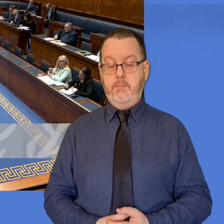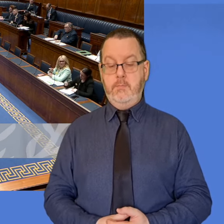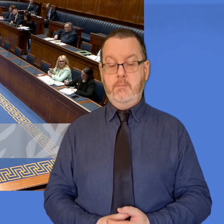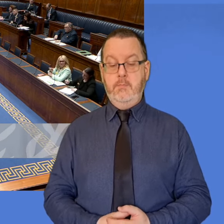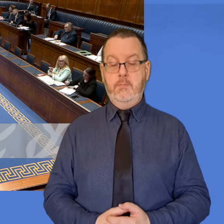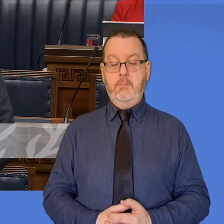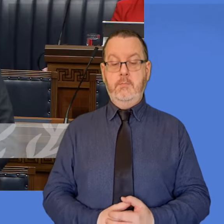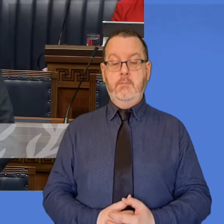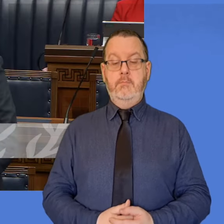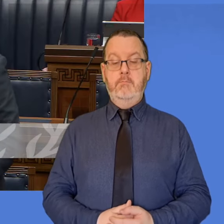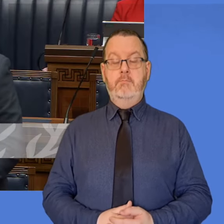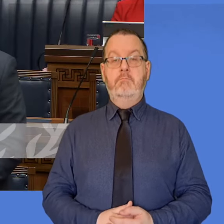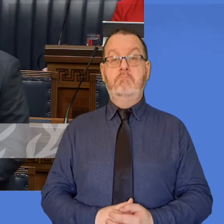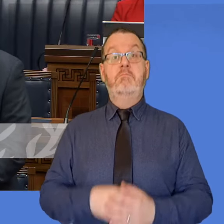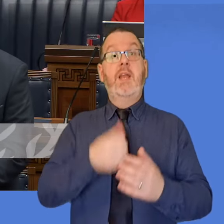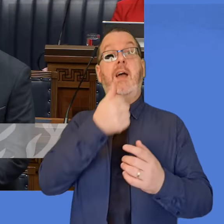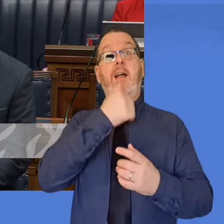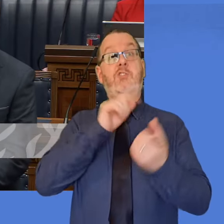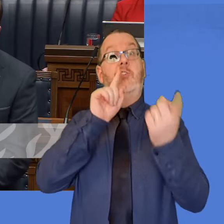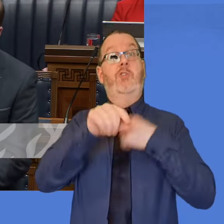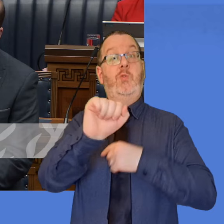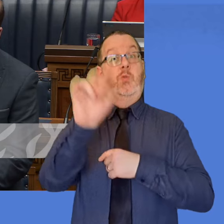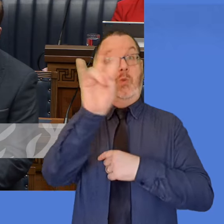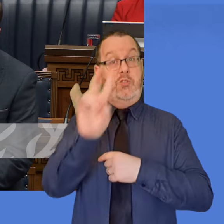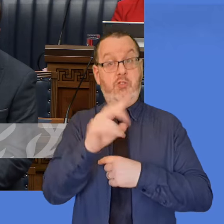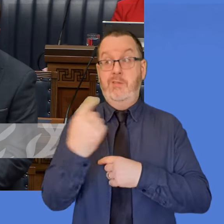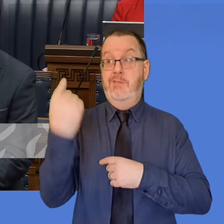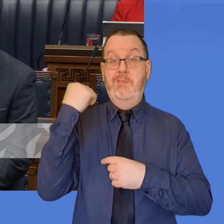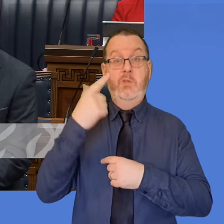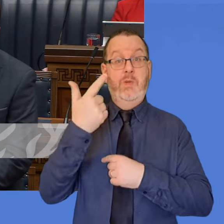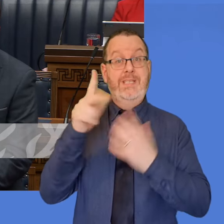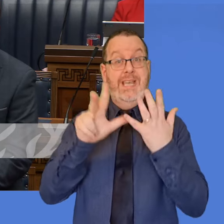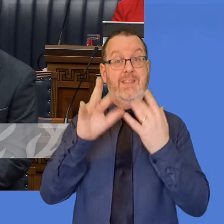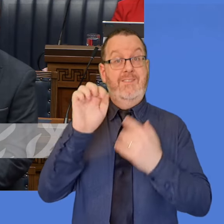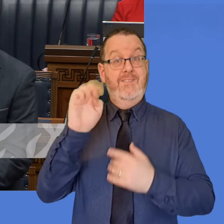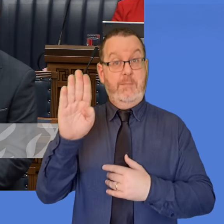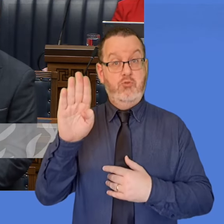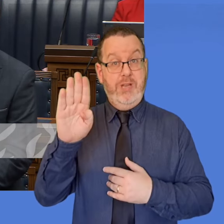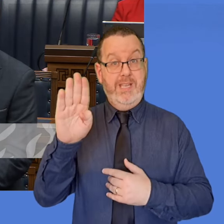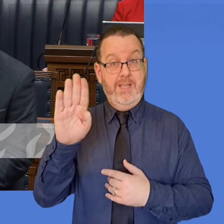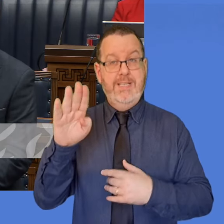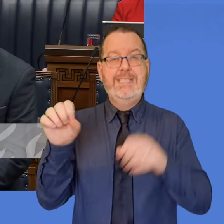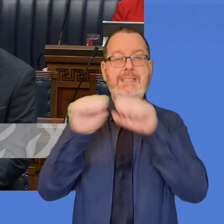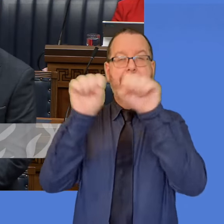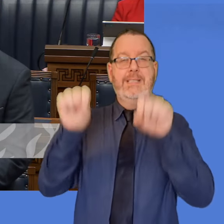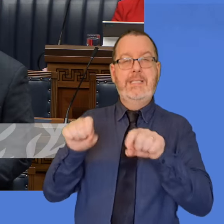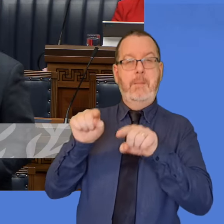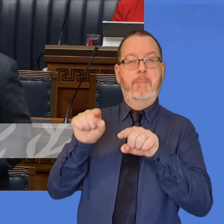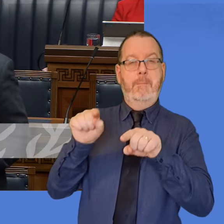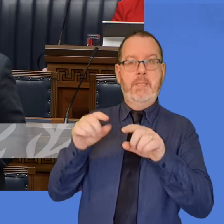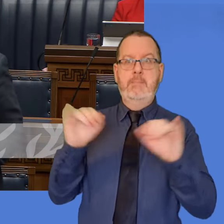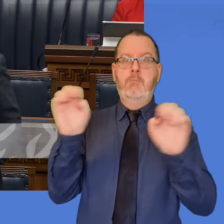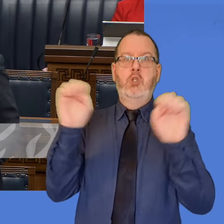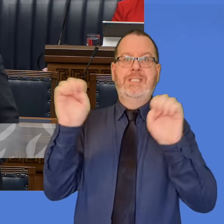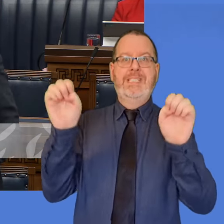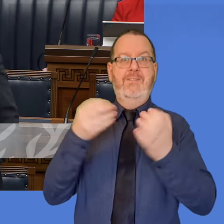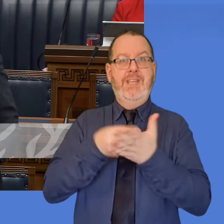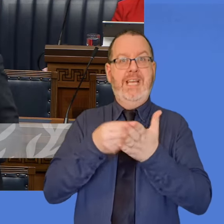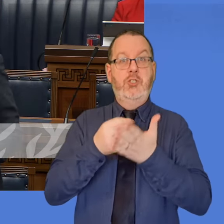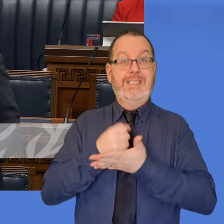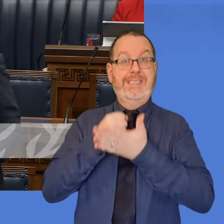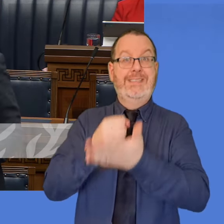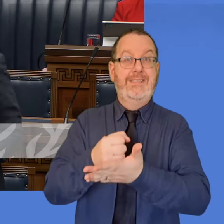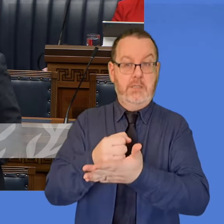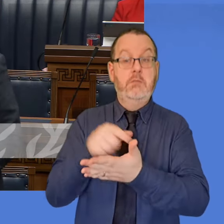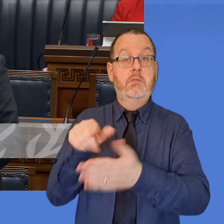Speaker, as I advised at question time on the 20th of February, the scheme of emergency financial assistance was introduced by the